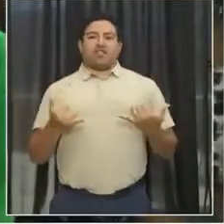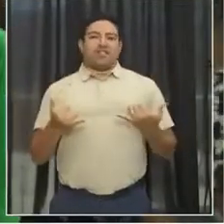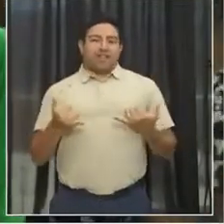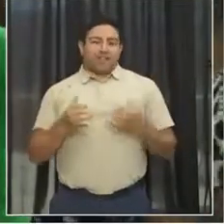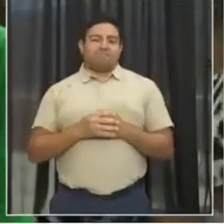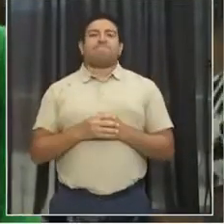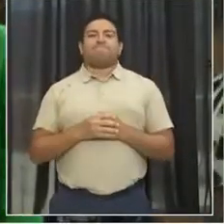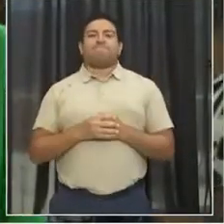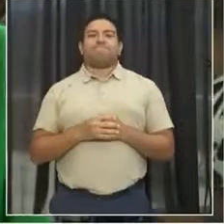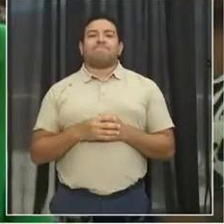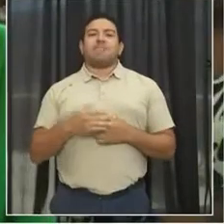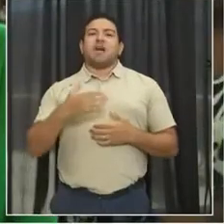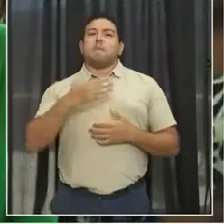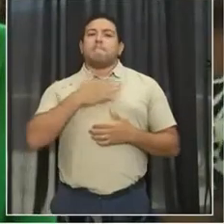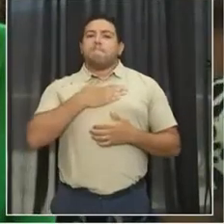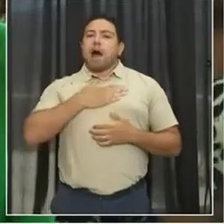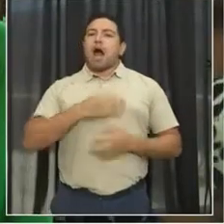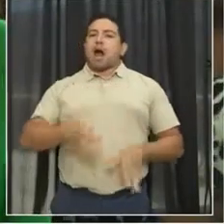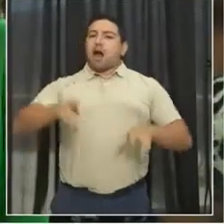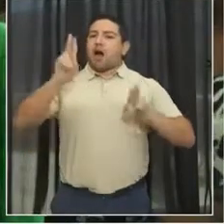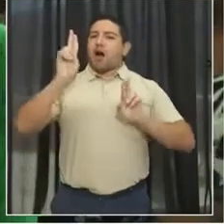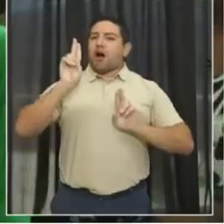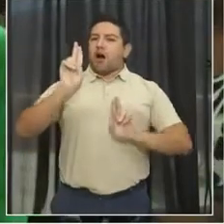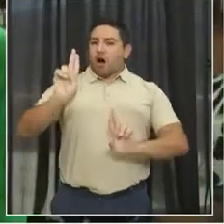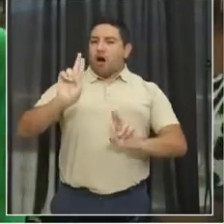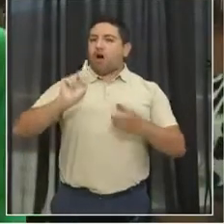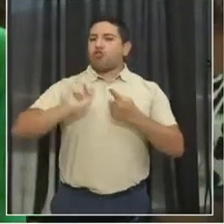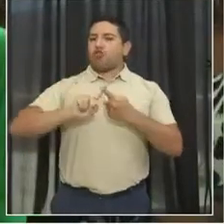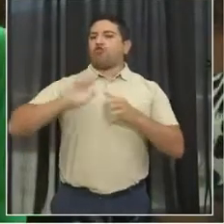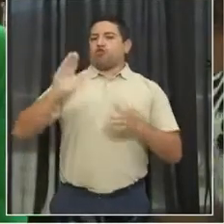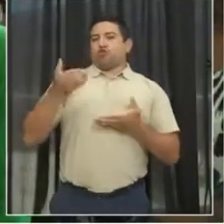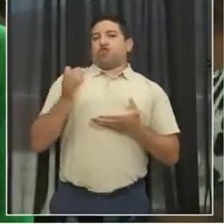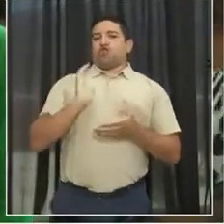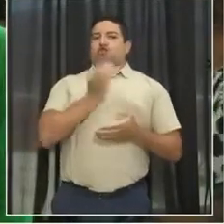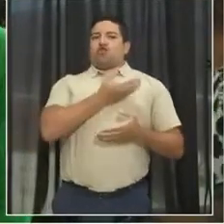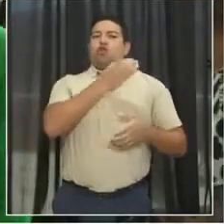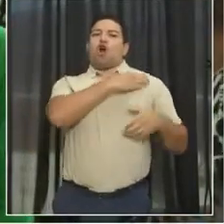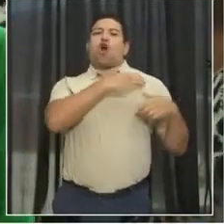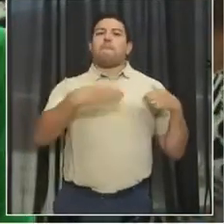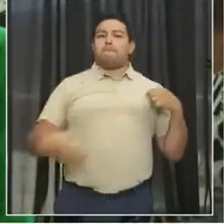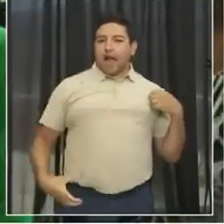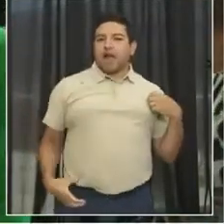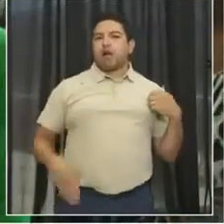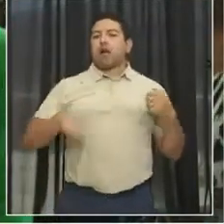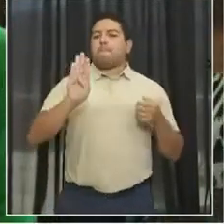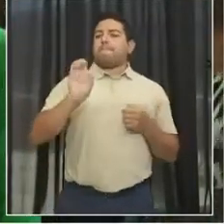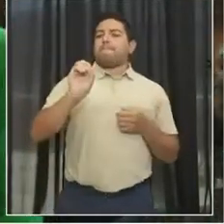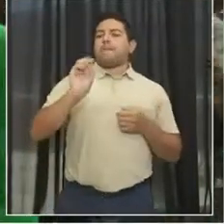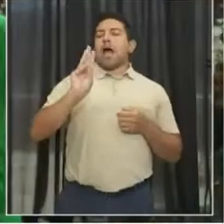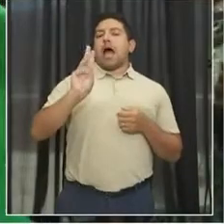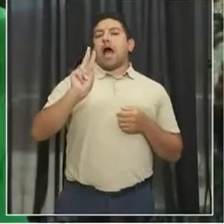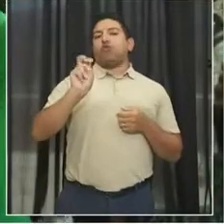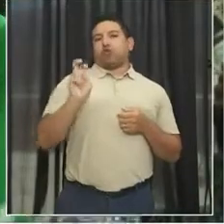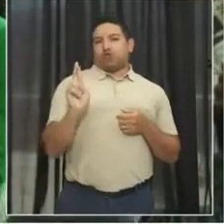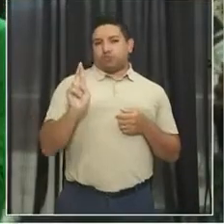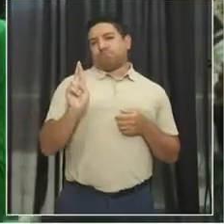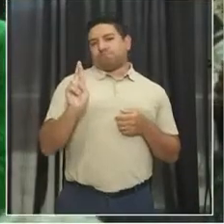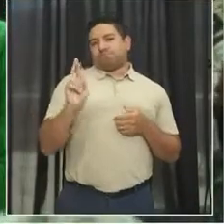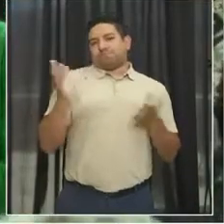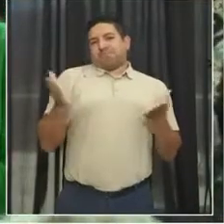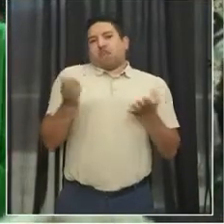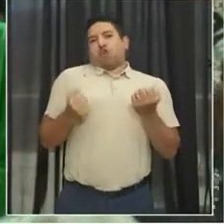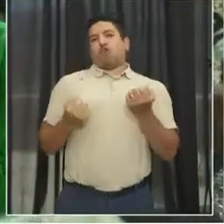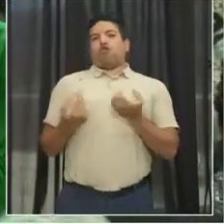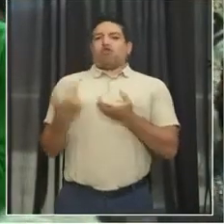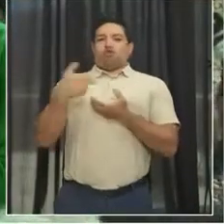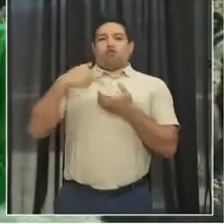And it is my distinct pleasure to introduce our mayor, Muriel Bowser, here to join